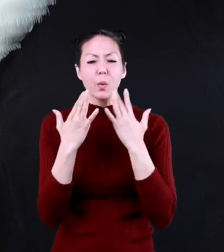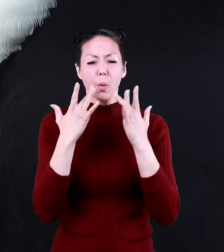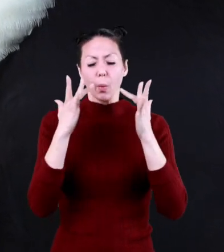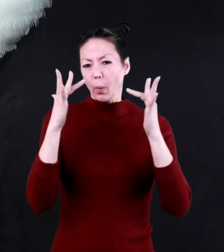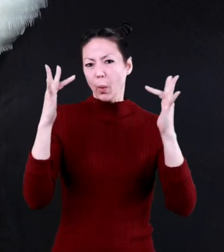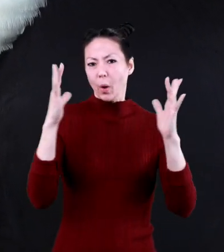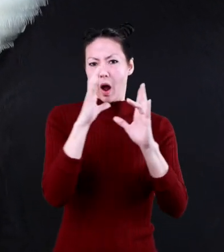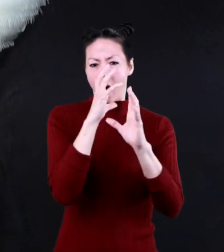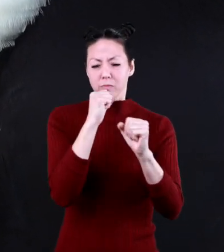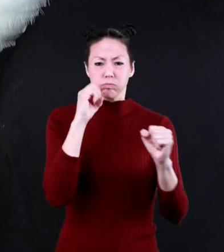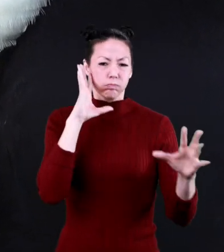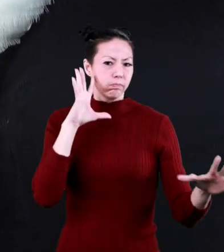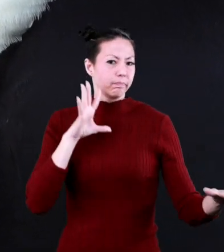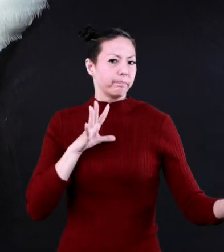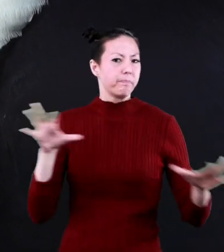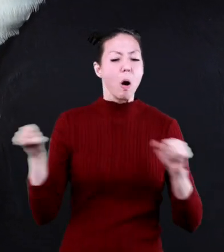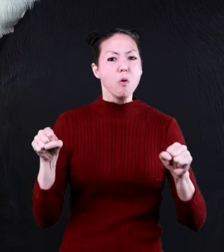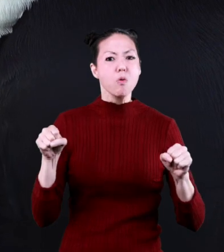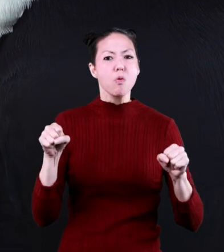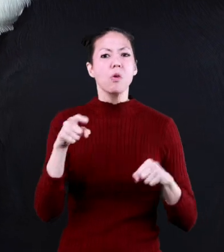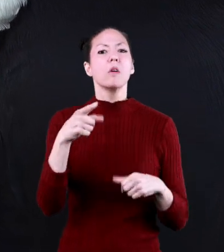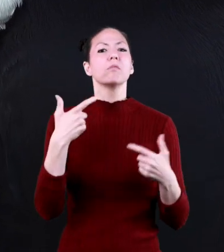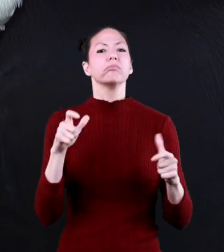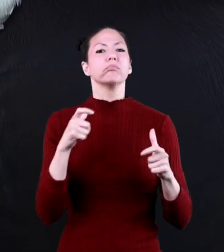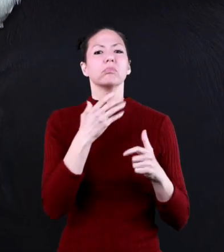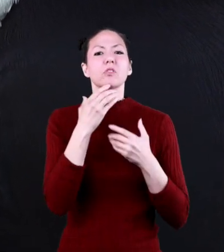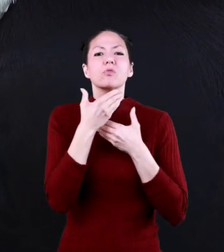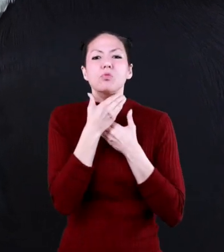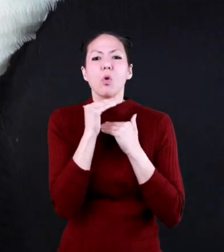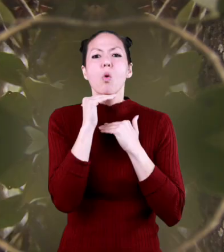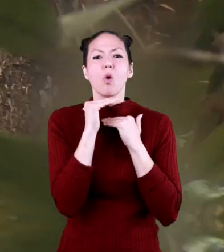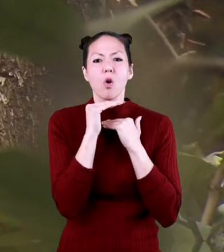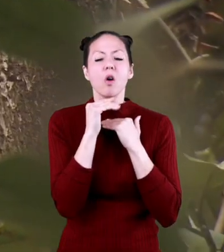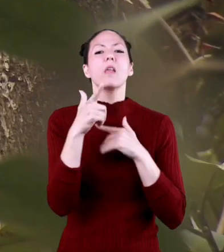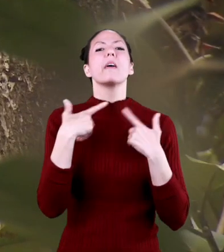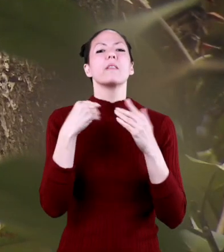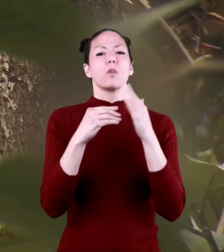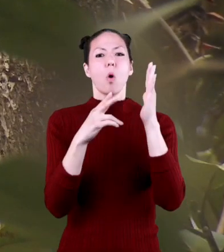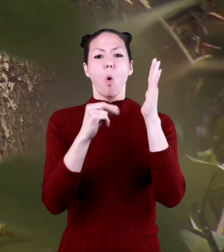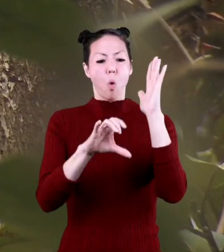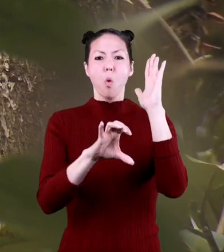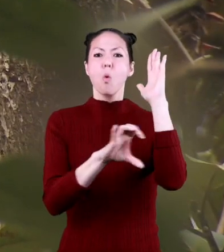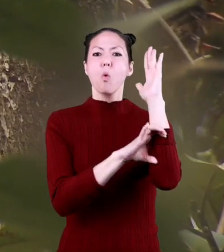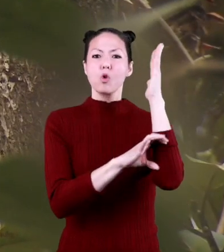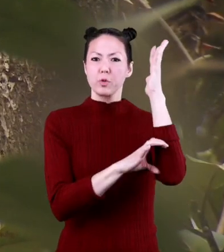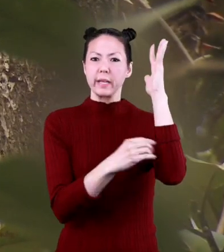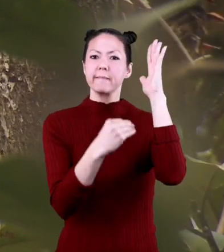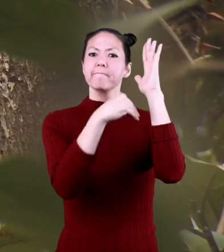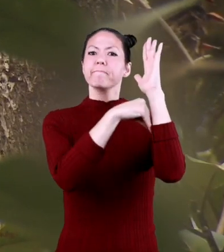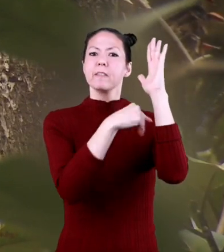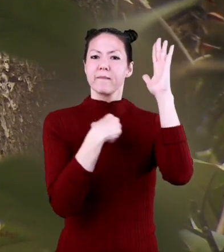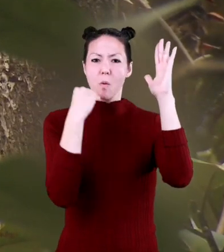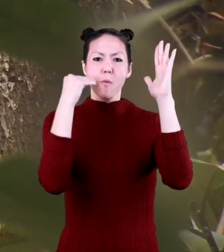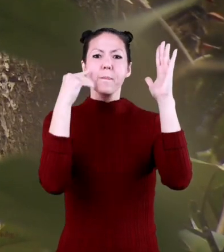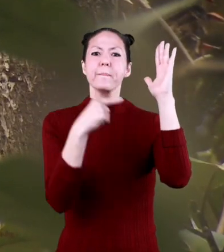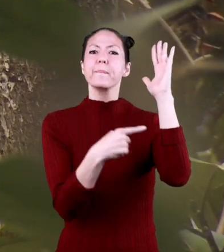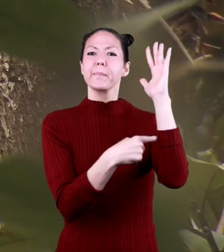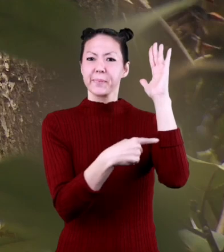large, vibrant beaks and short, thick necks, who live in the holes in trees.